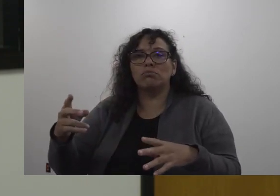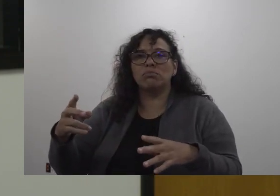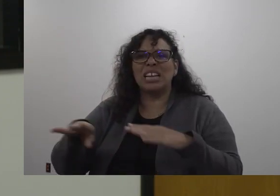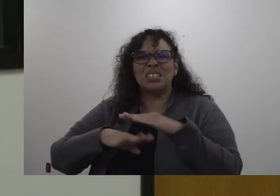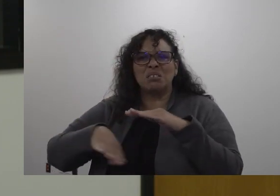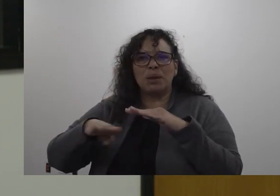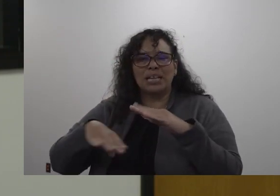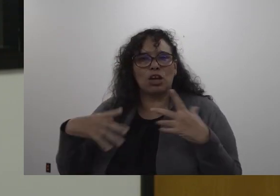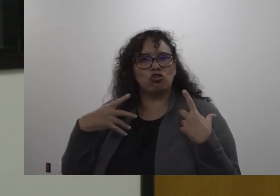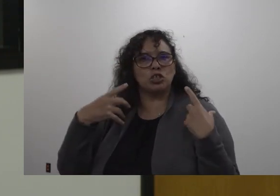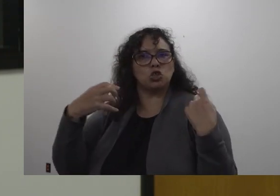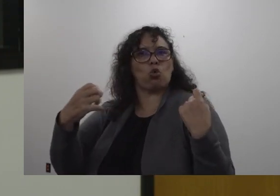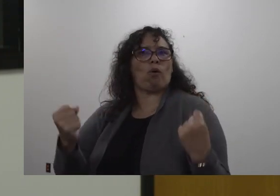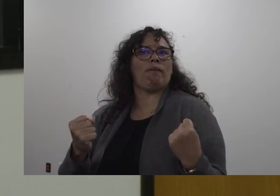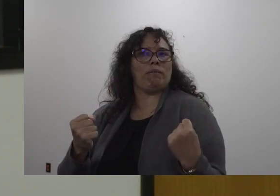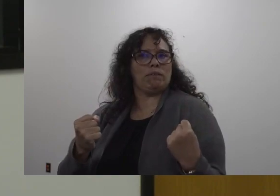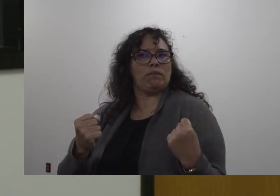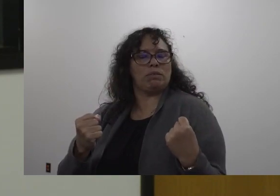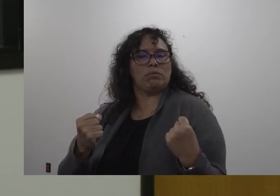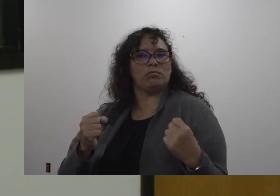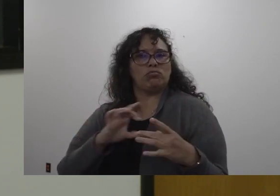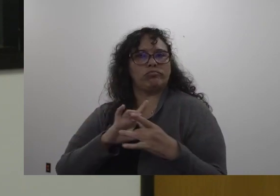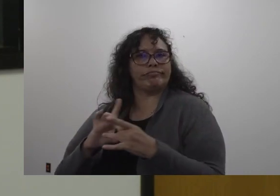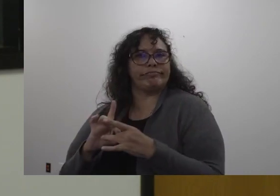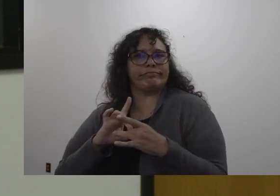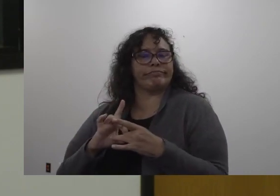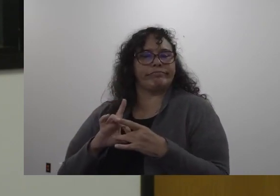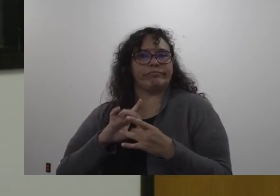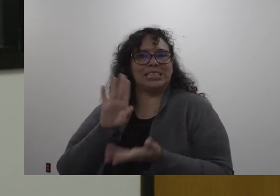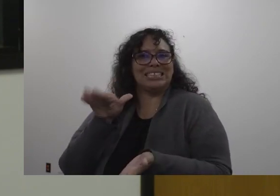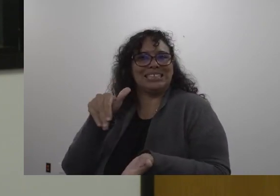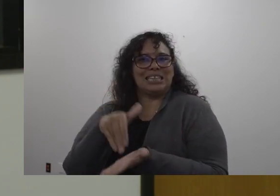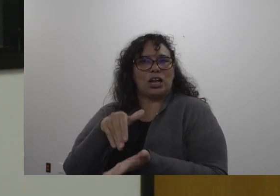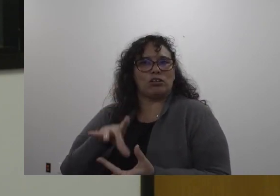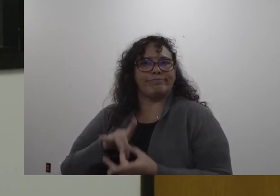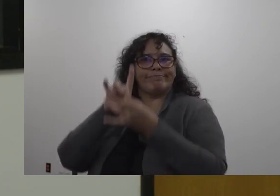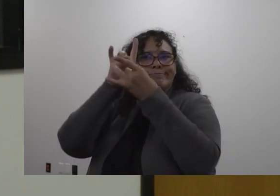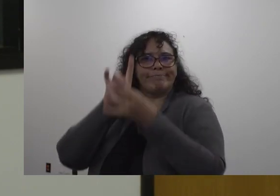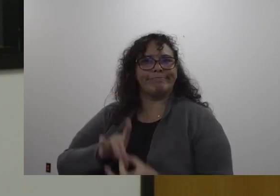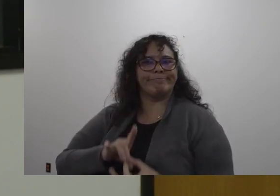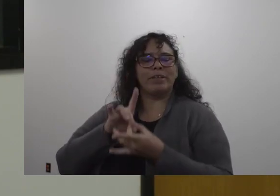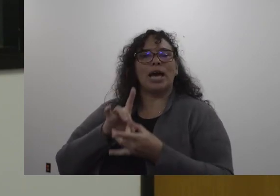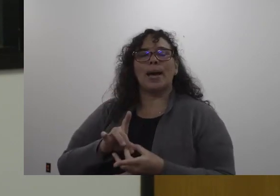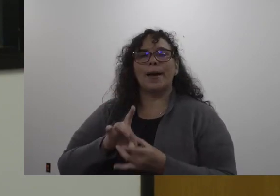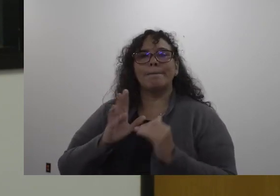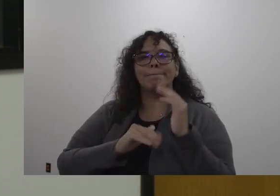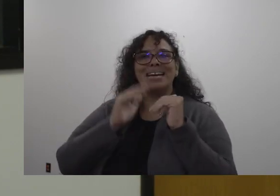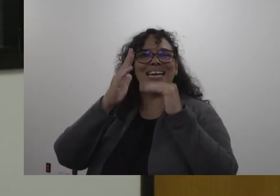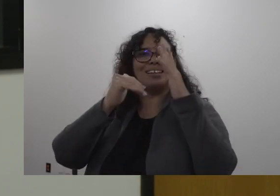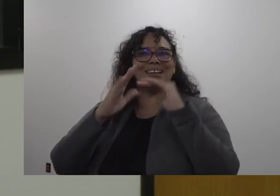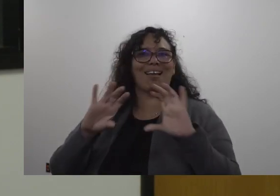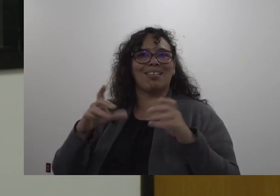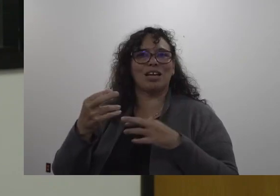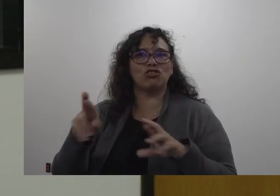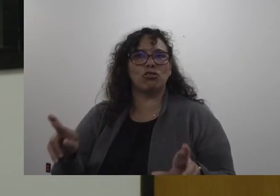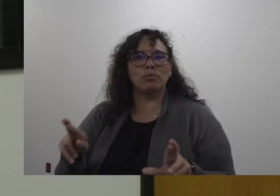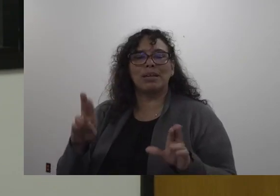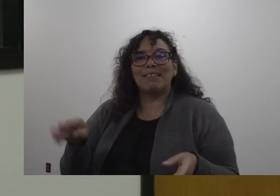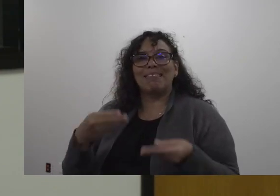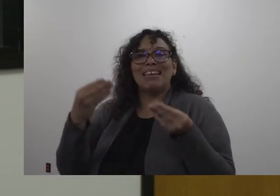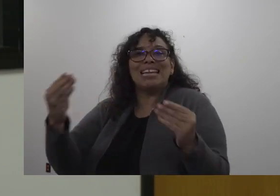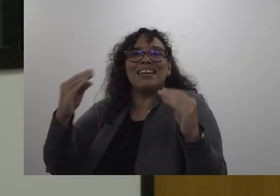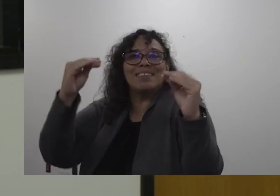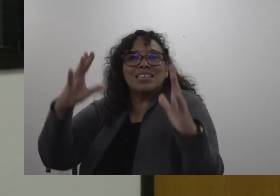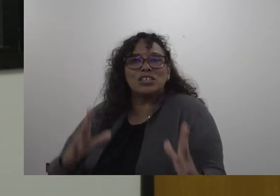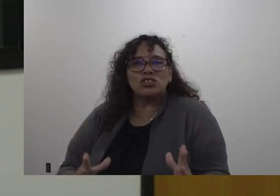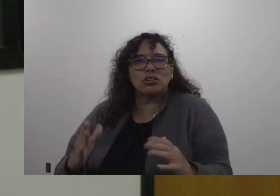that centers relationships and a building of a classroom climate that is healthy and helps a teacher to have the time to get